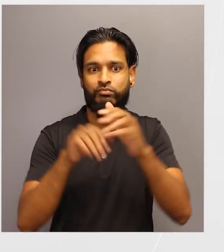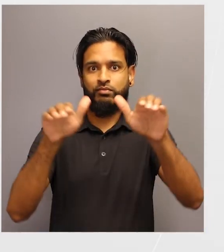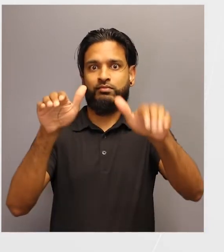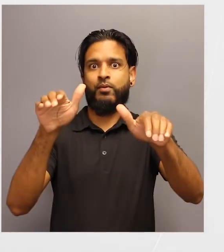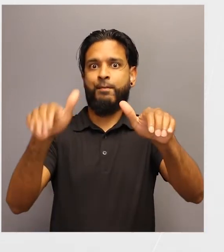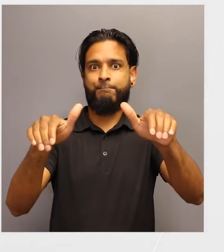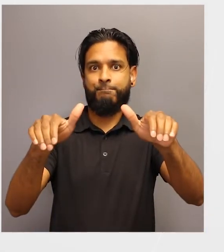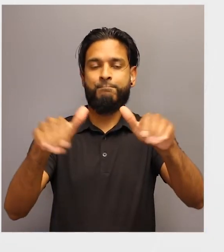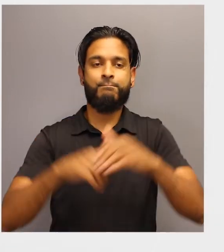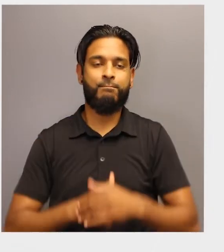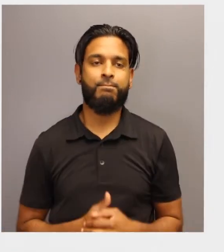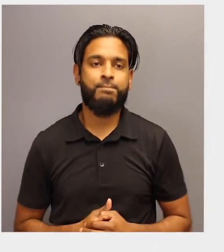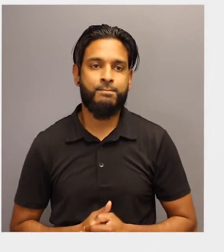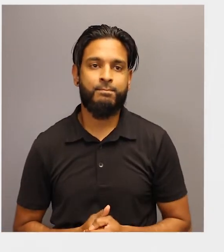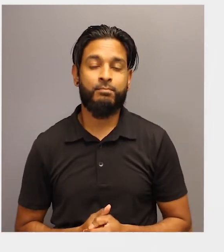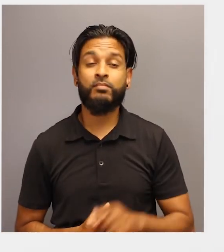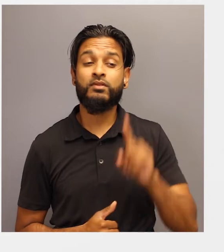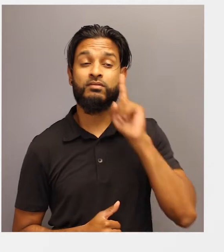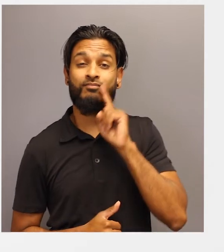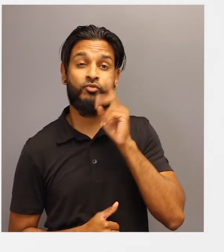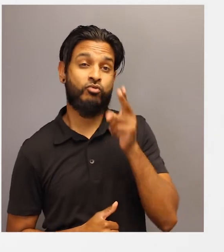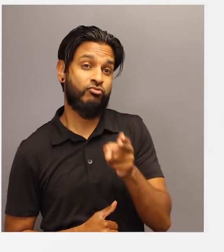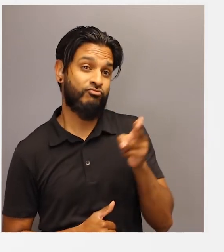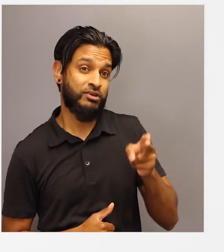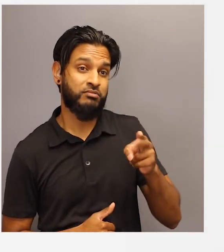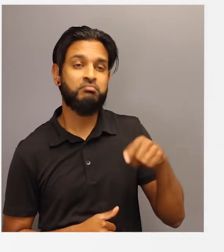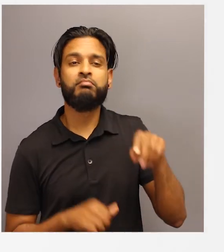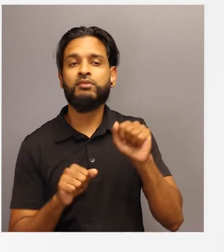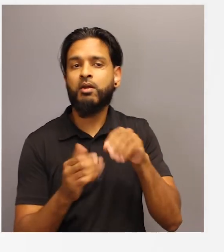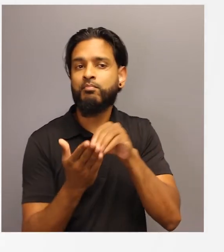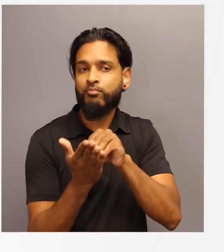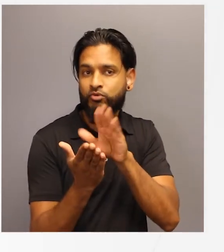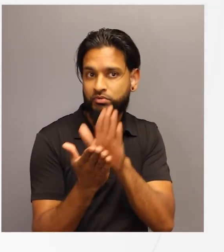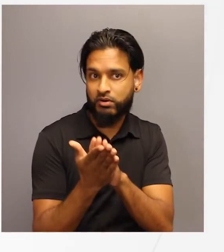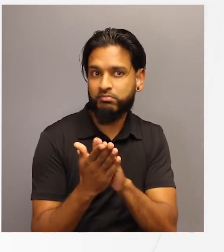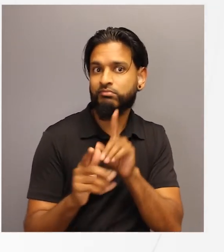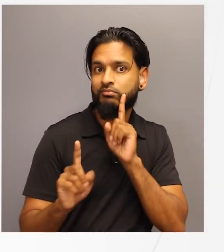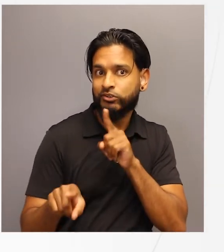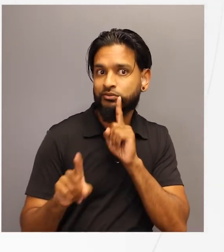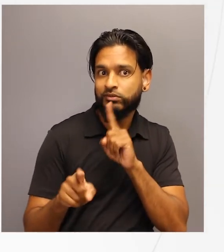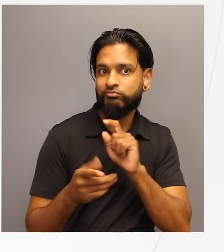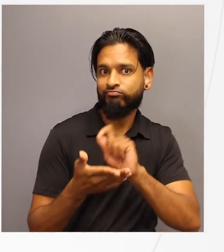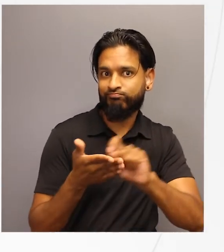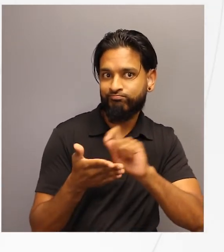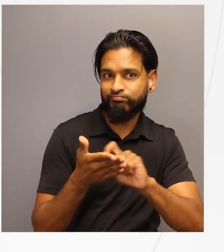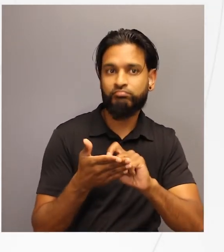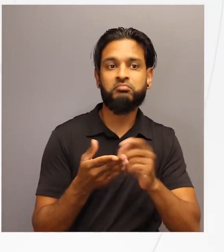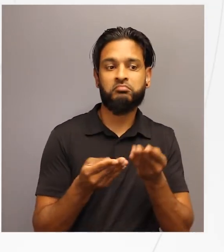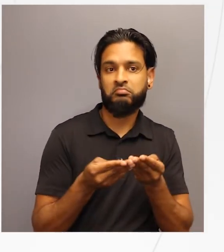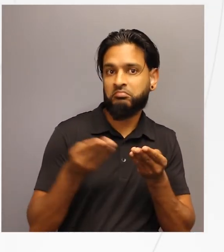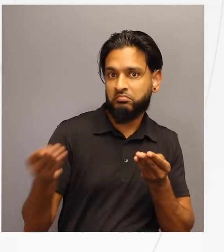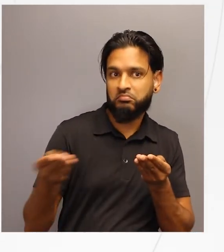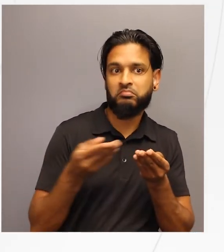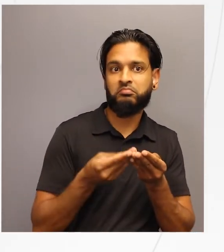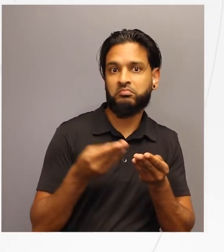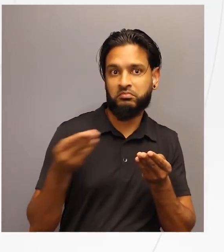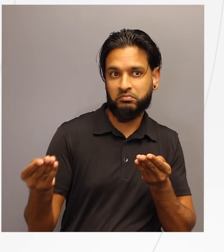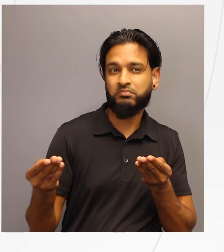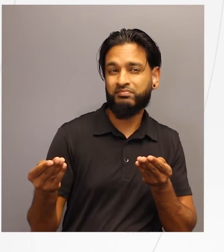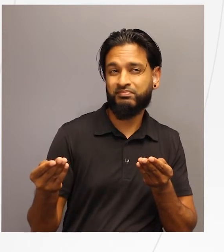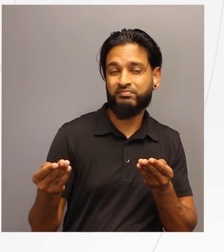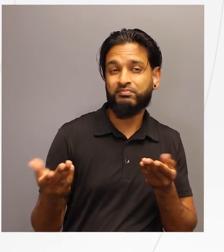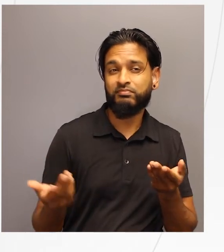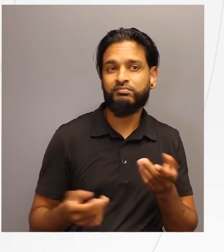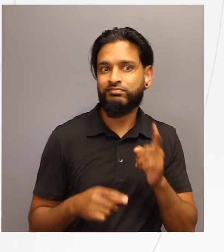For hearing impaired students, instructions can be written on note cards and handed to the student one at a time, instead of hearing the instructions verbally,